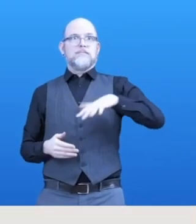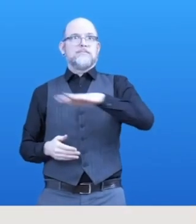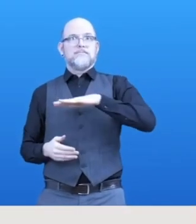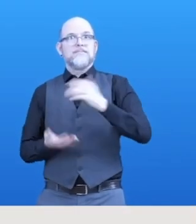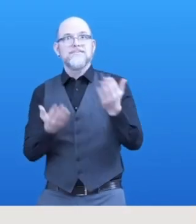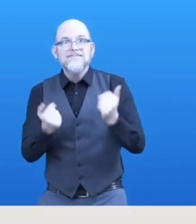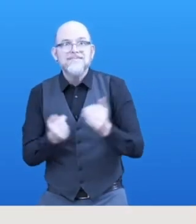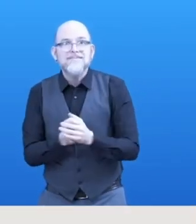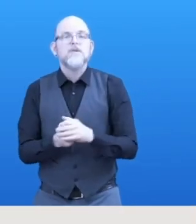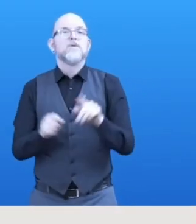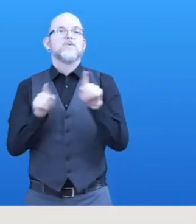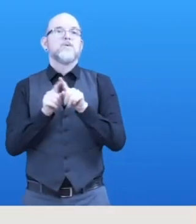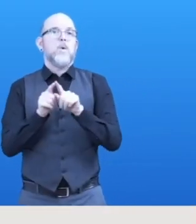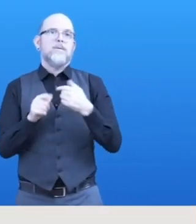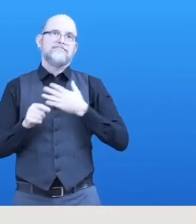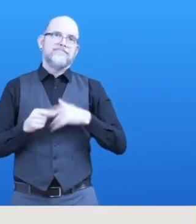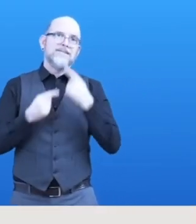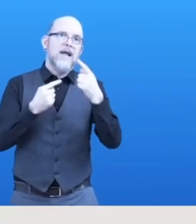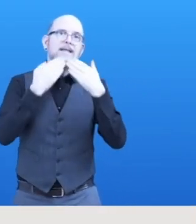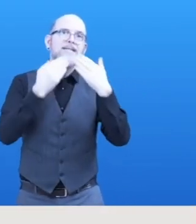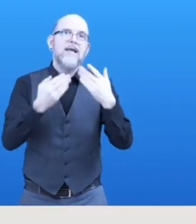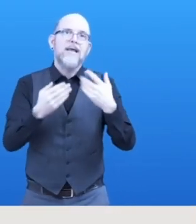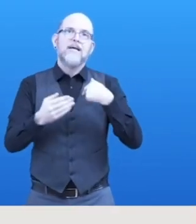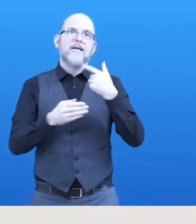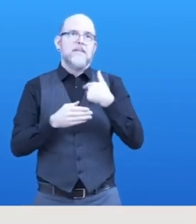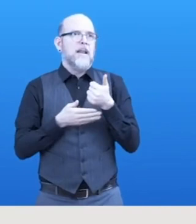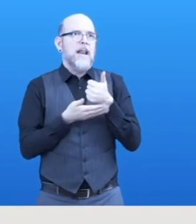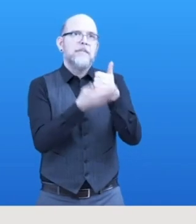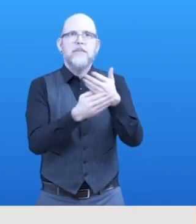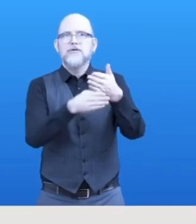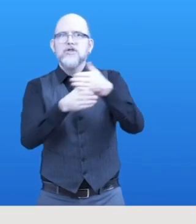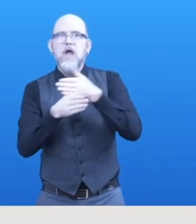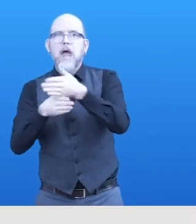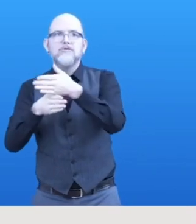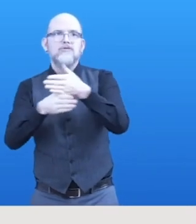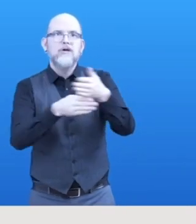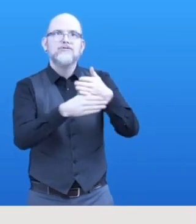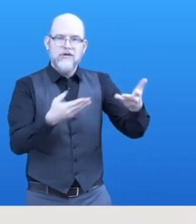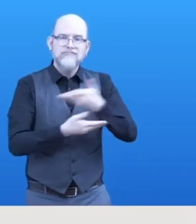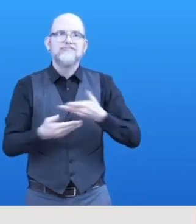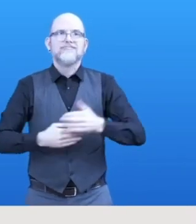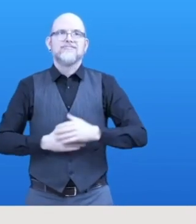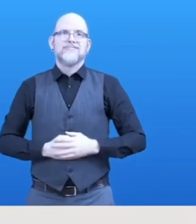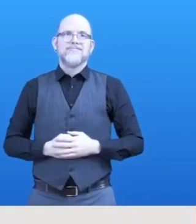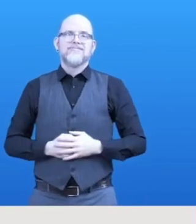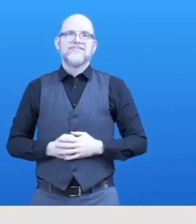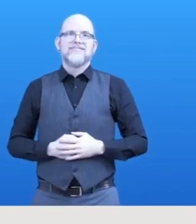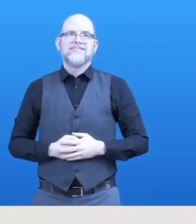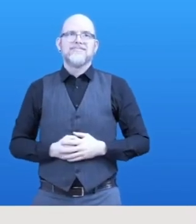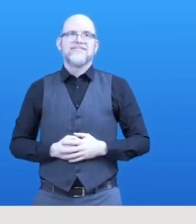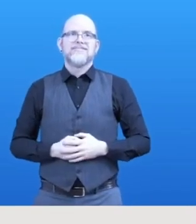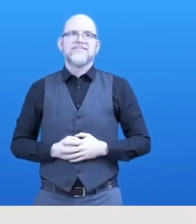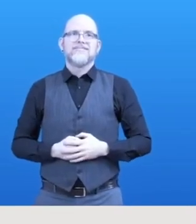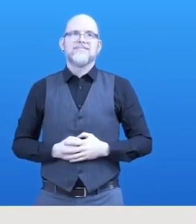What great insights into really new, innovative assistive technologies for ICT